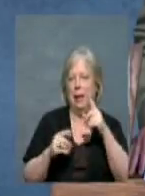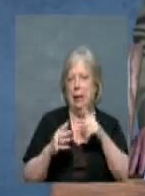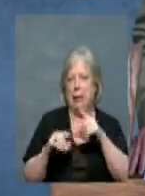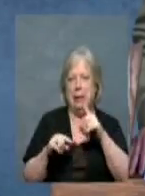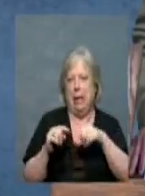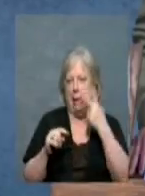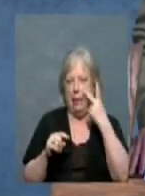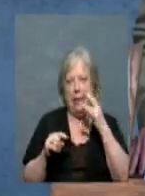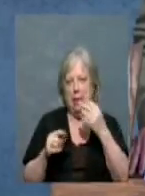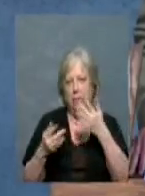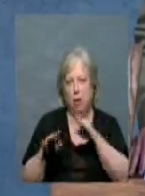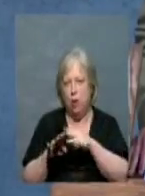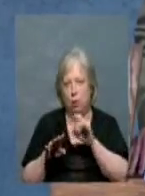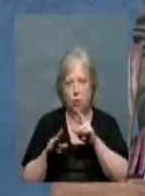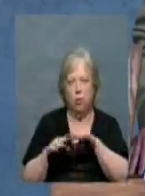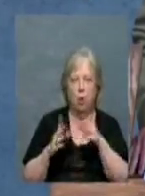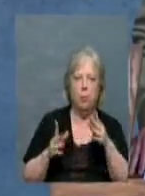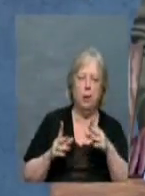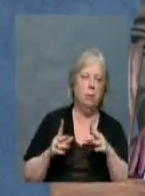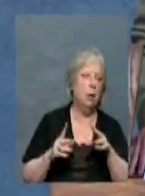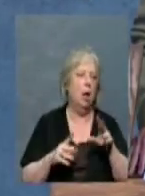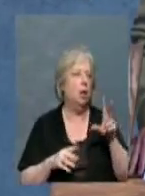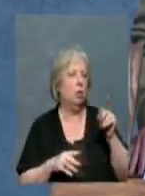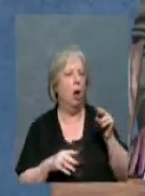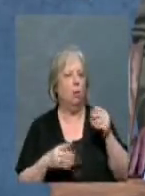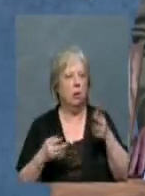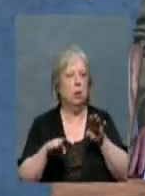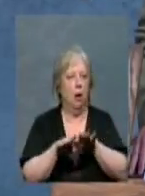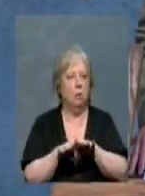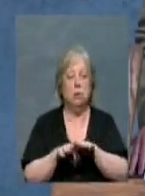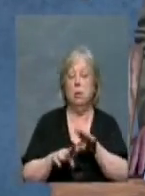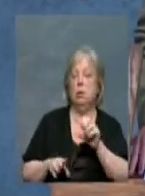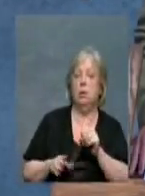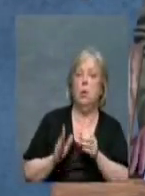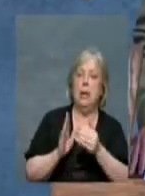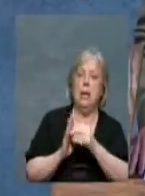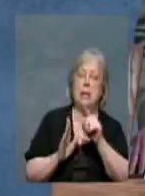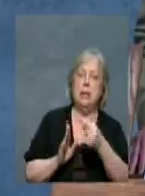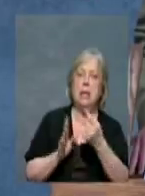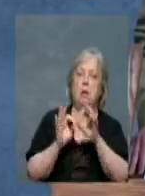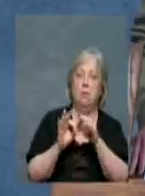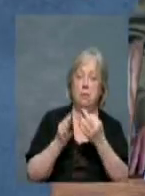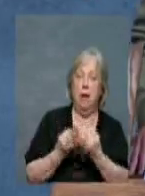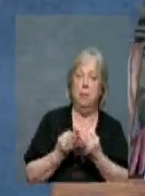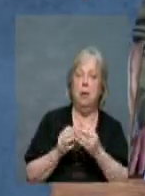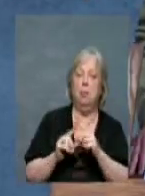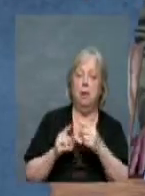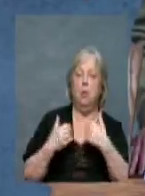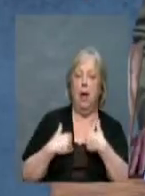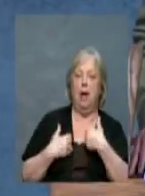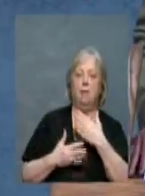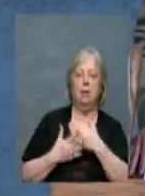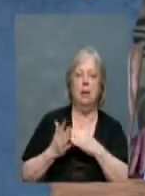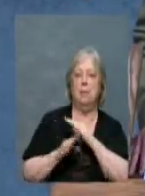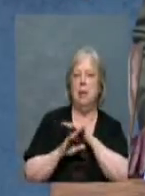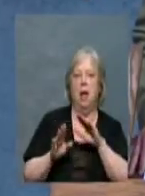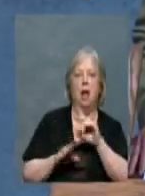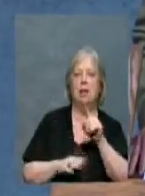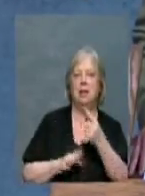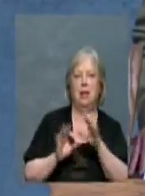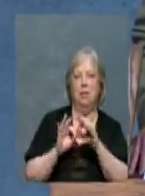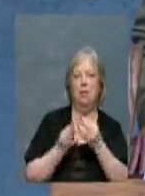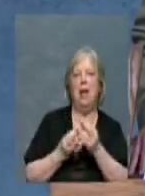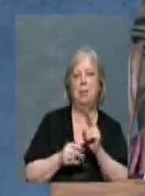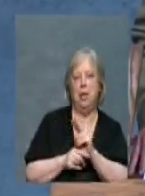not. It's not. So, again, it's single-family, but you do have some non-single-family uses